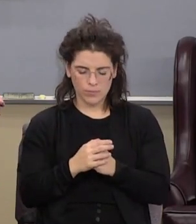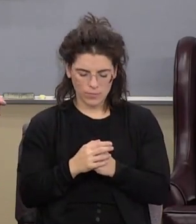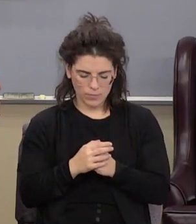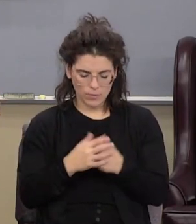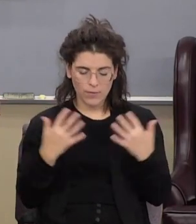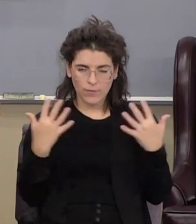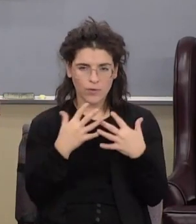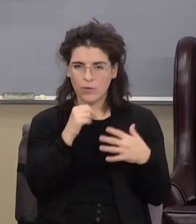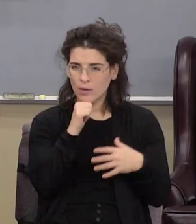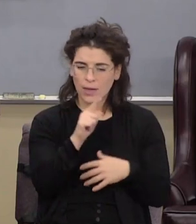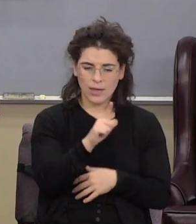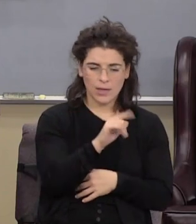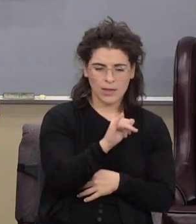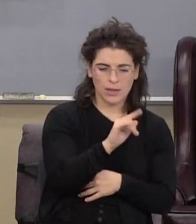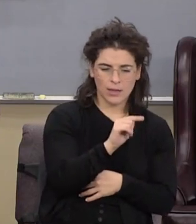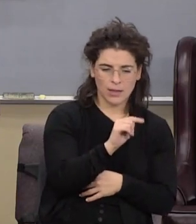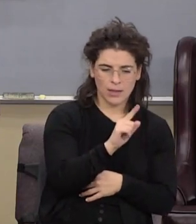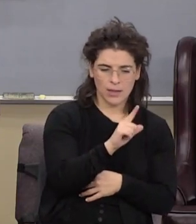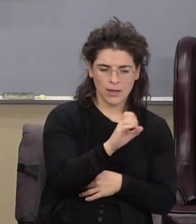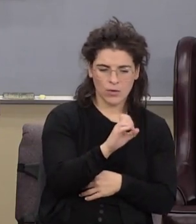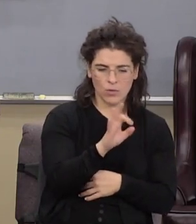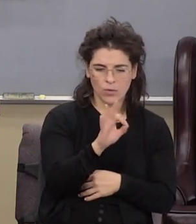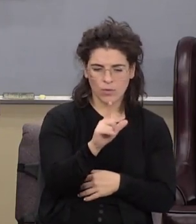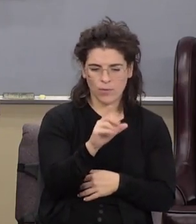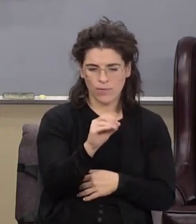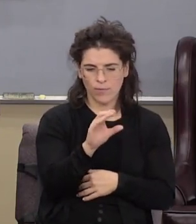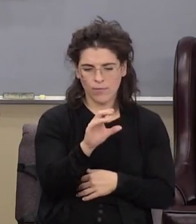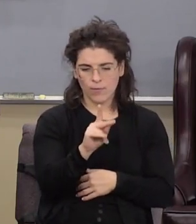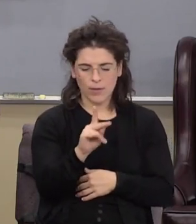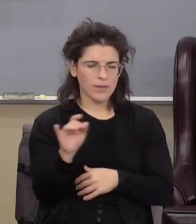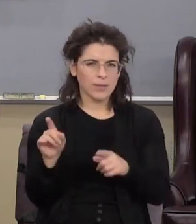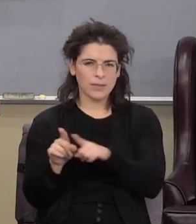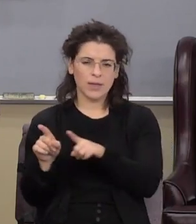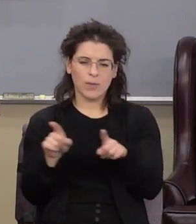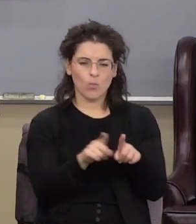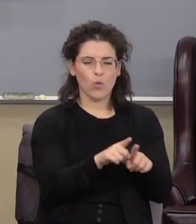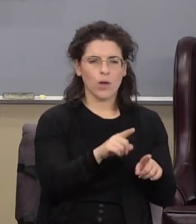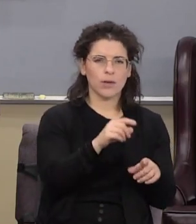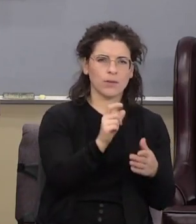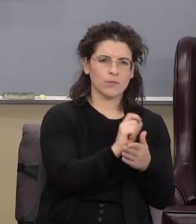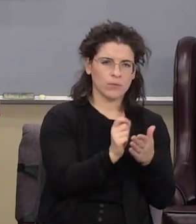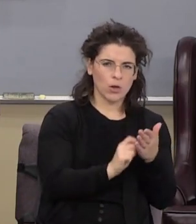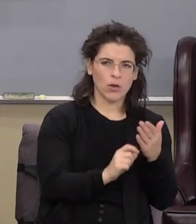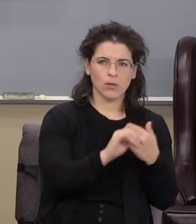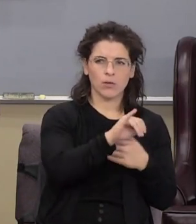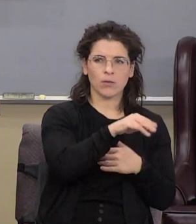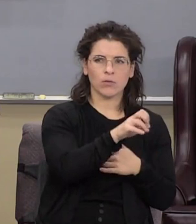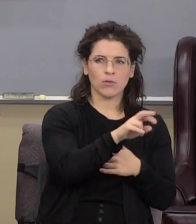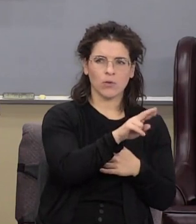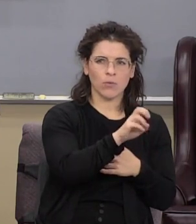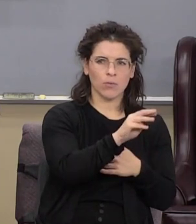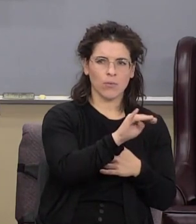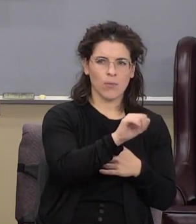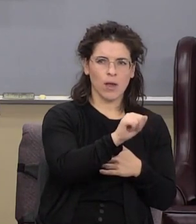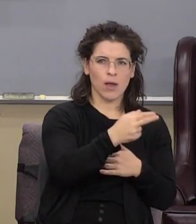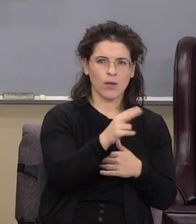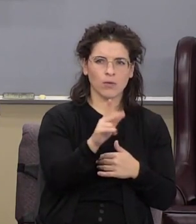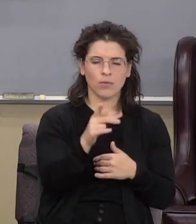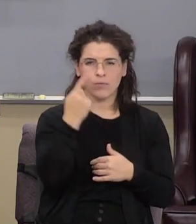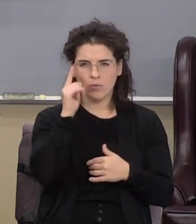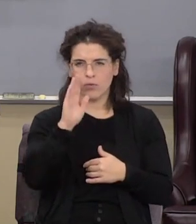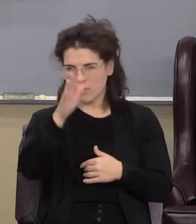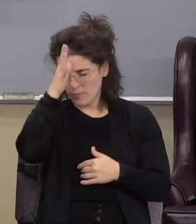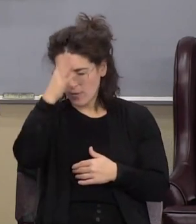fear not little flock that's that flock back in Jeremiah 23 for it is your father's good pleasure to give you